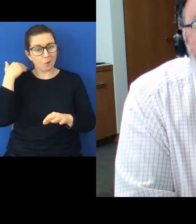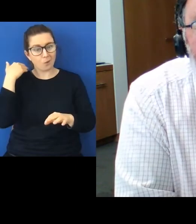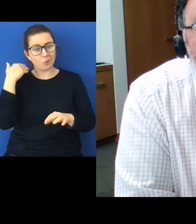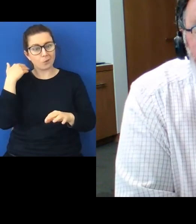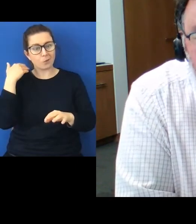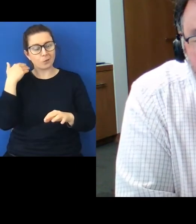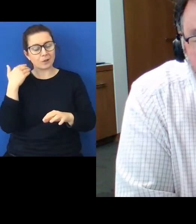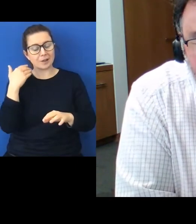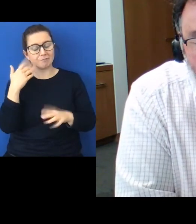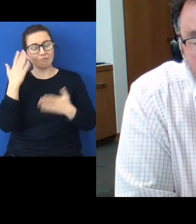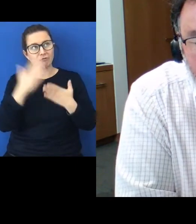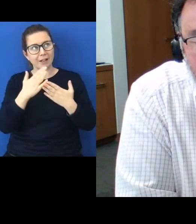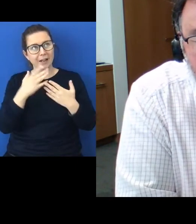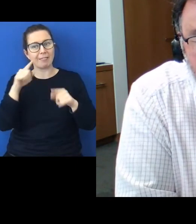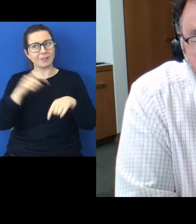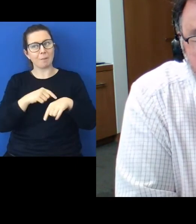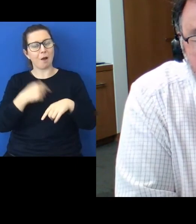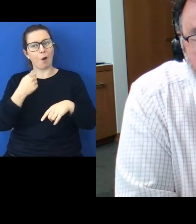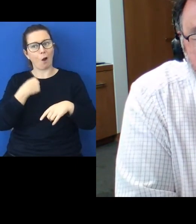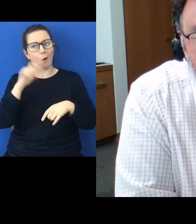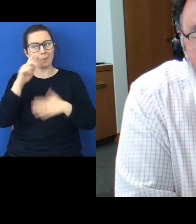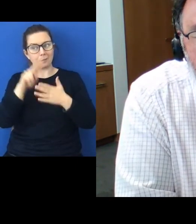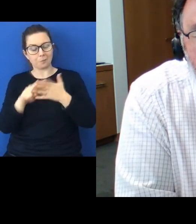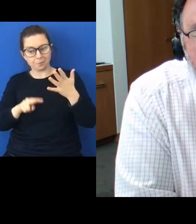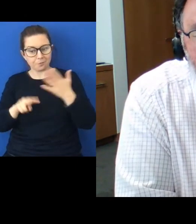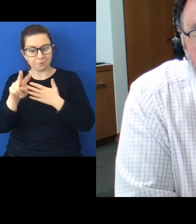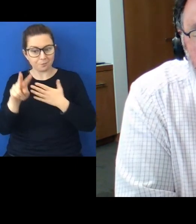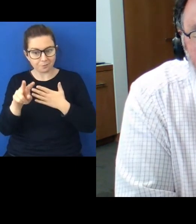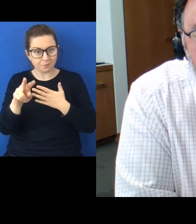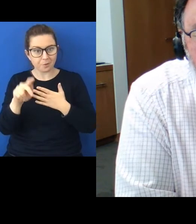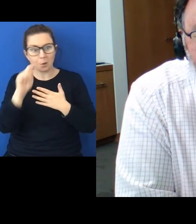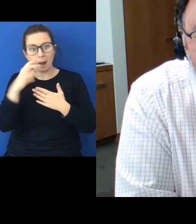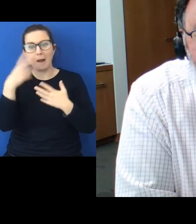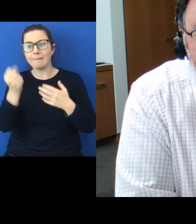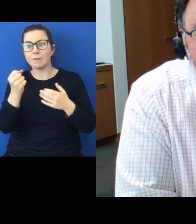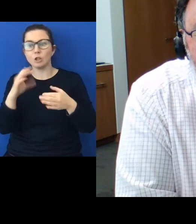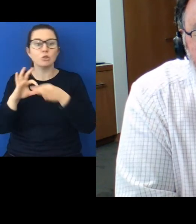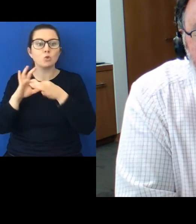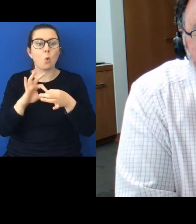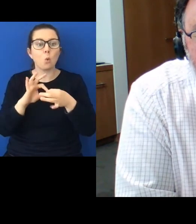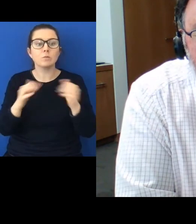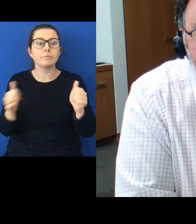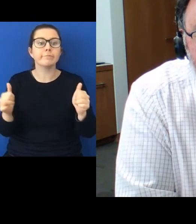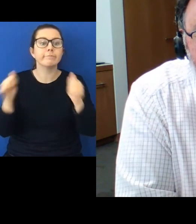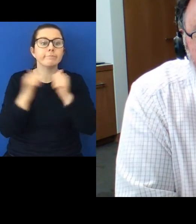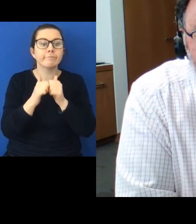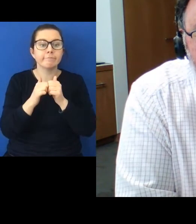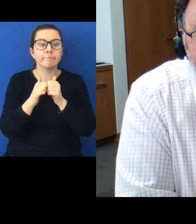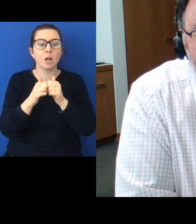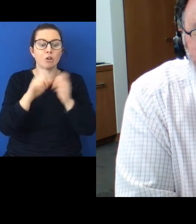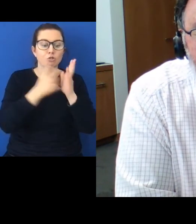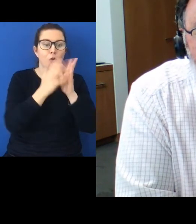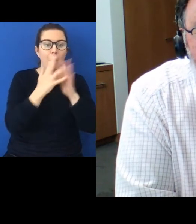I would never have thought that there would be joint crown Māori management